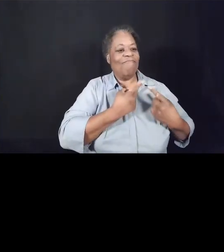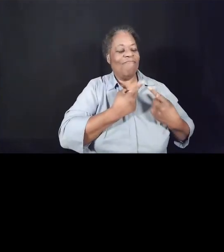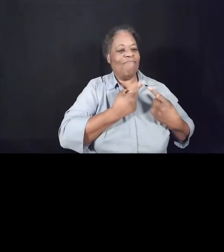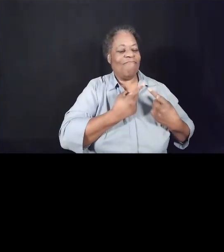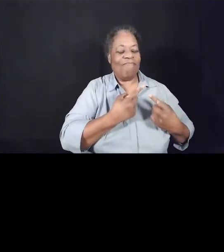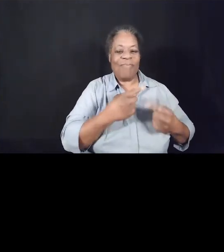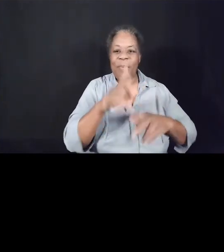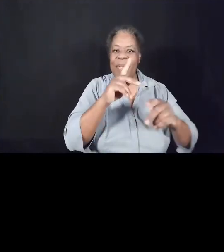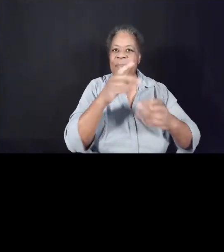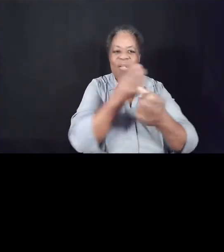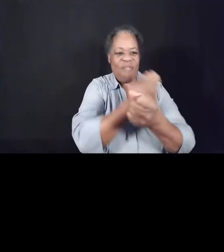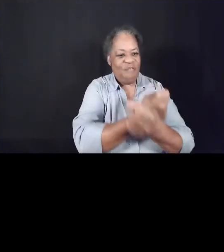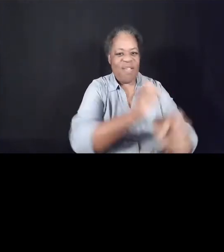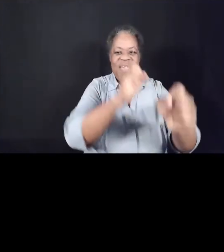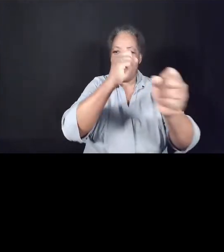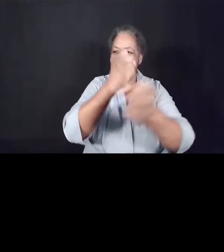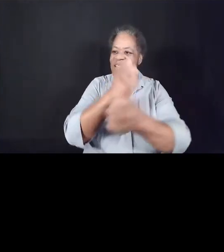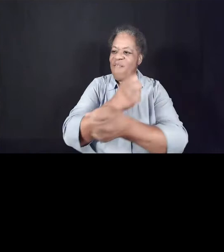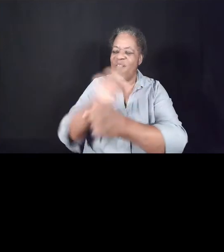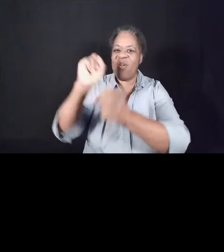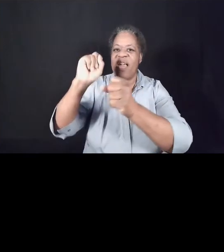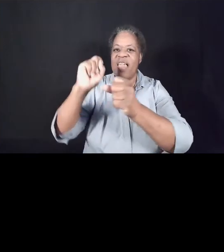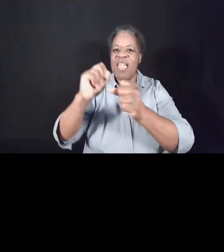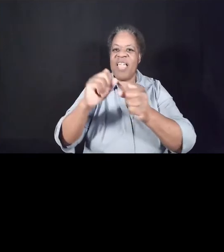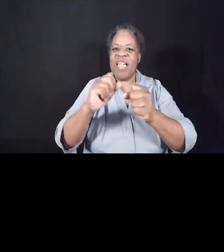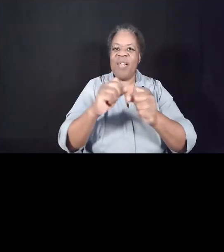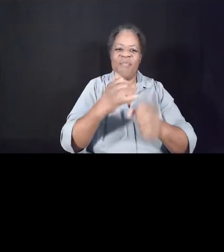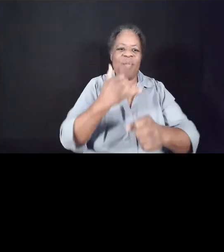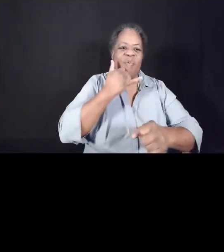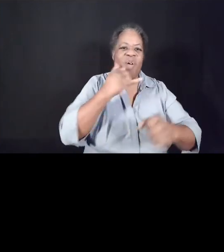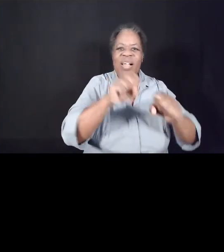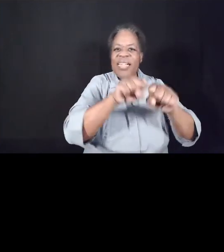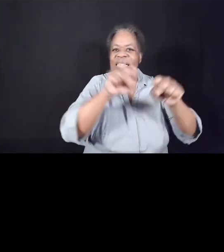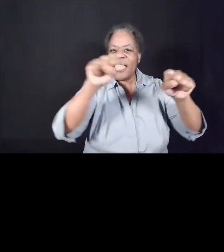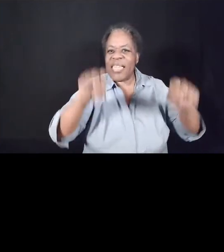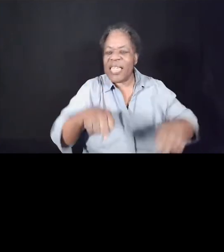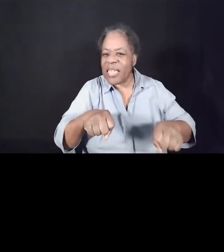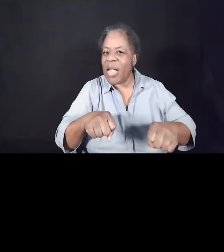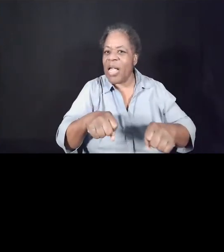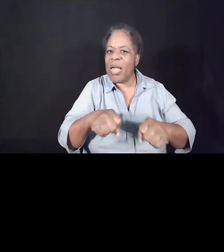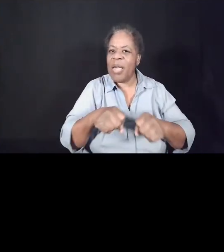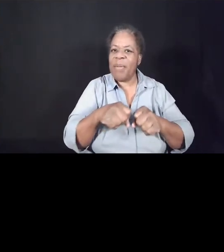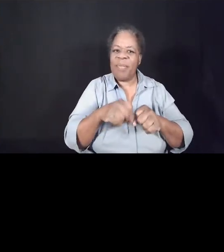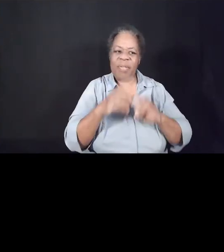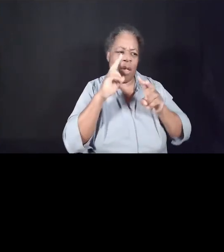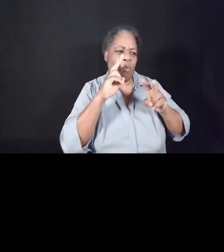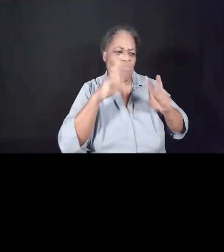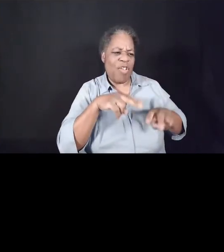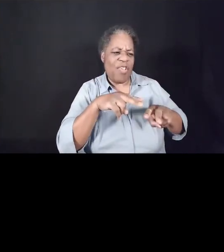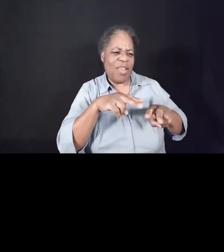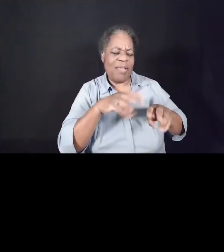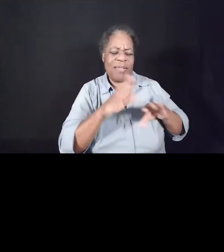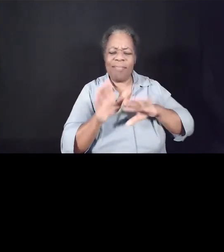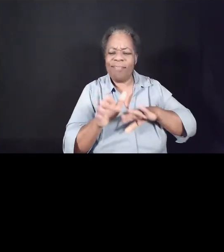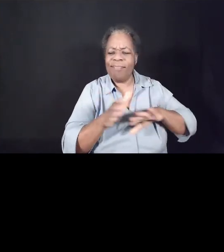unjust systems, releasing them from stereotypes and prejudices that have caused such harm.